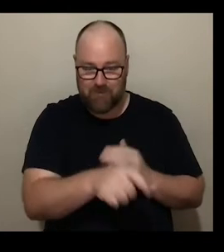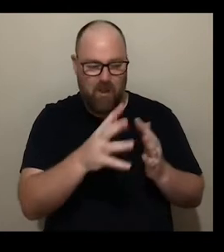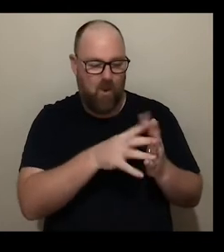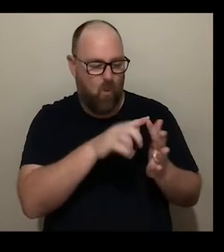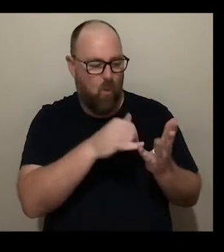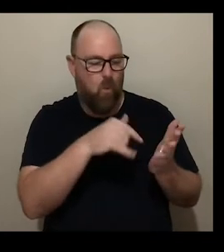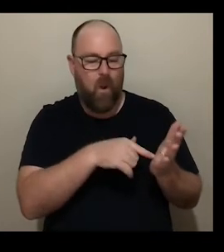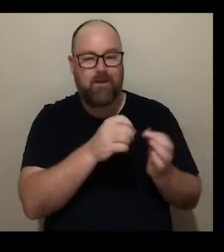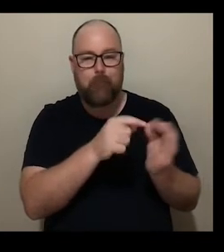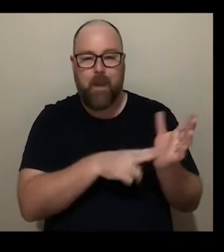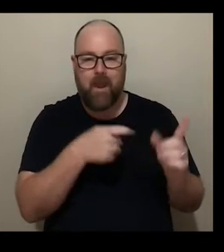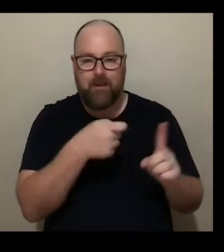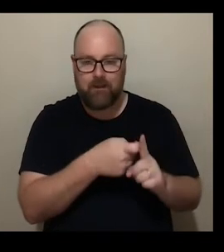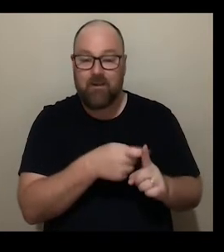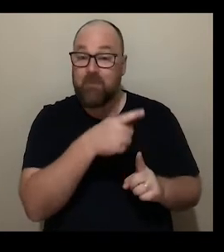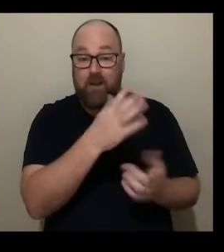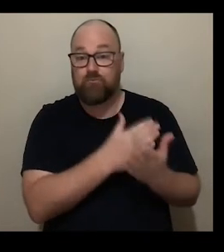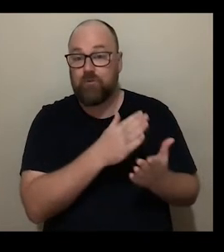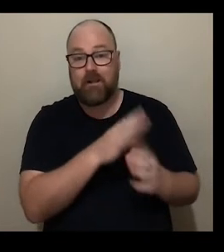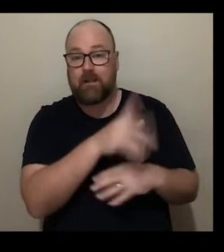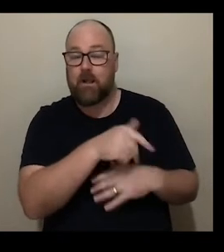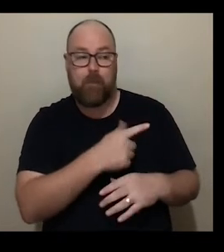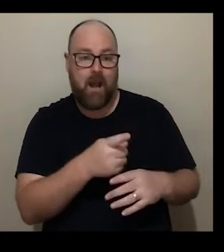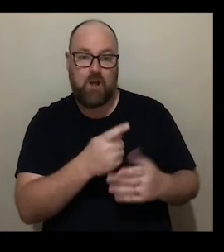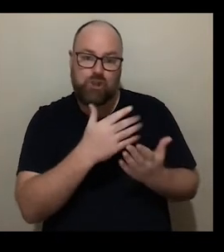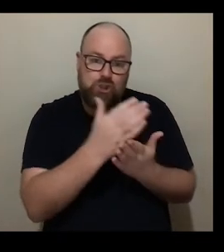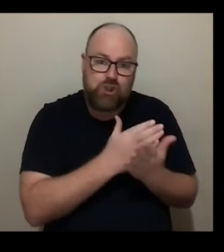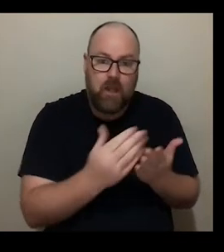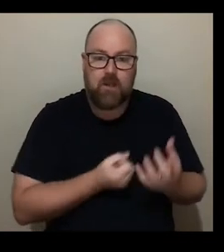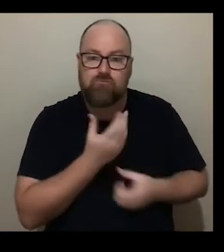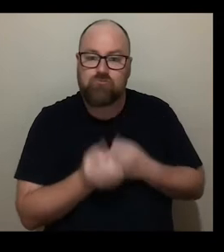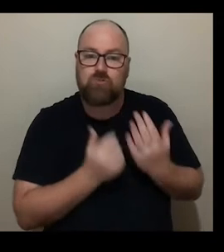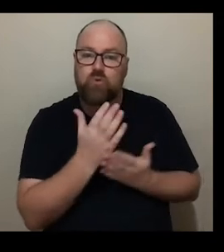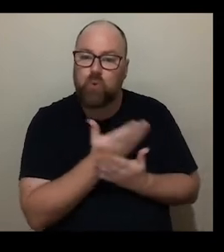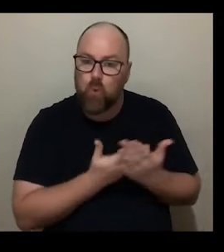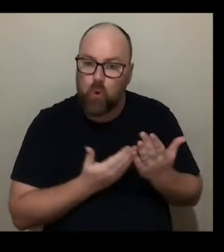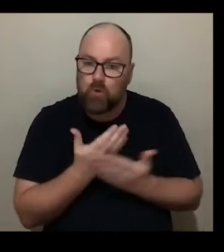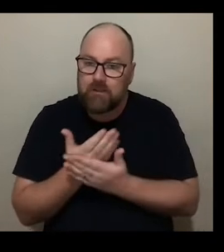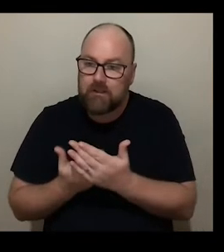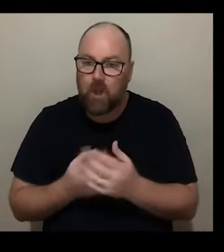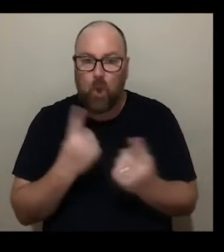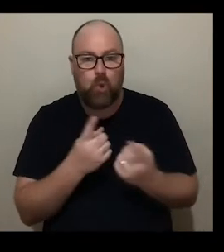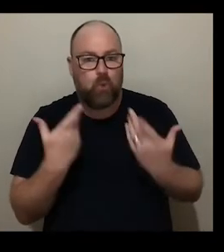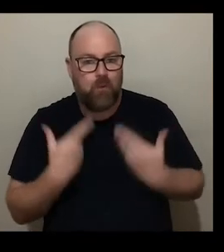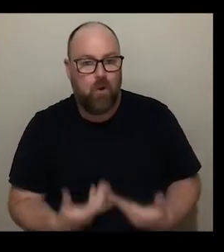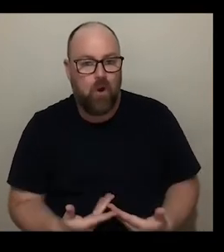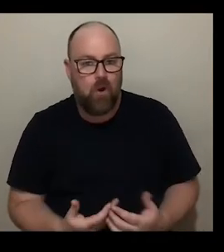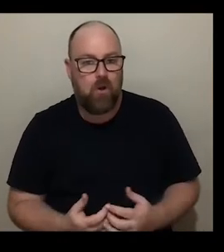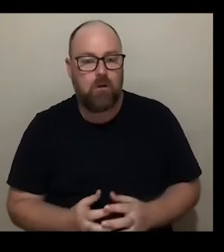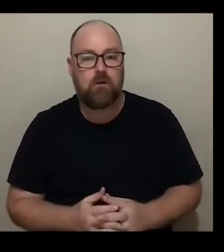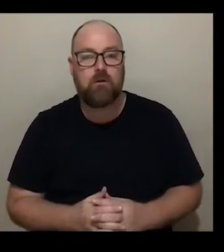of the West Bank and again it was about sharing stories sharing who we were I I suppose